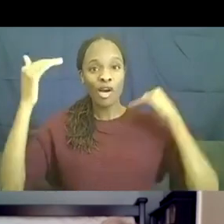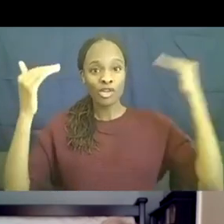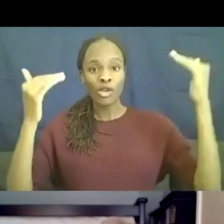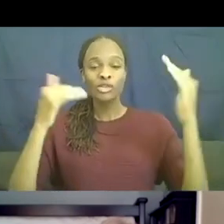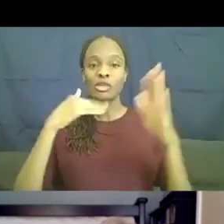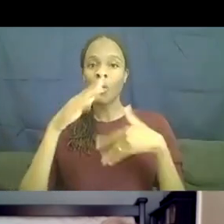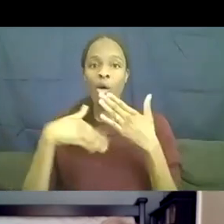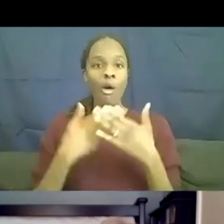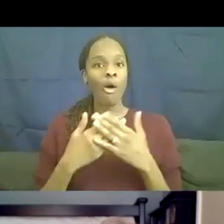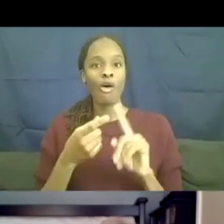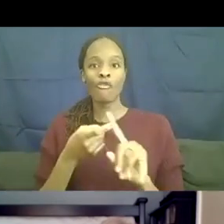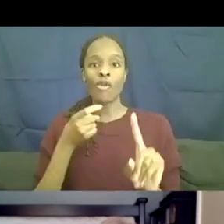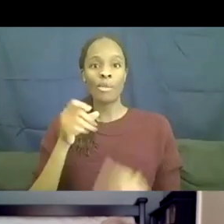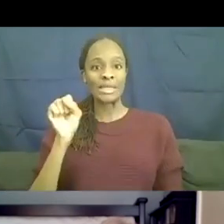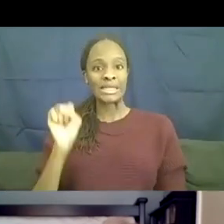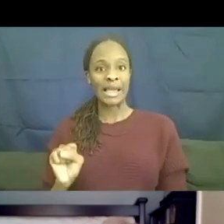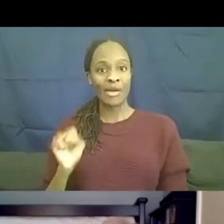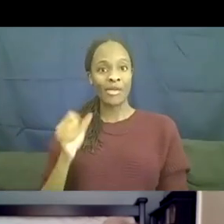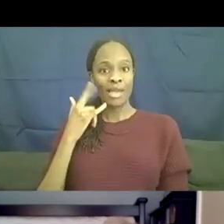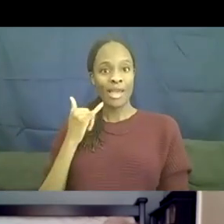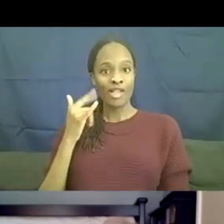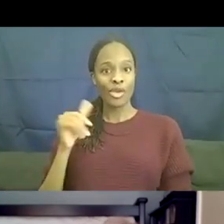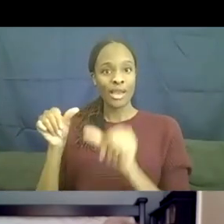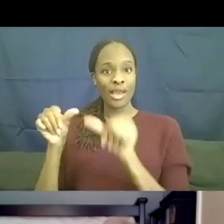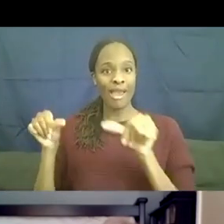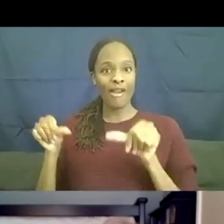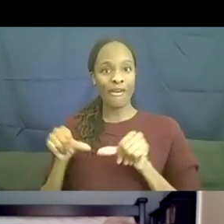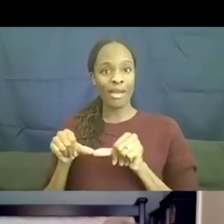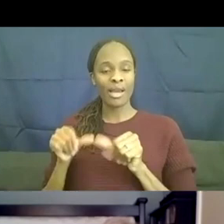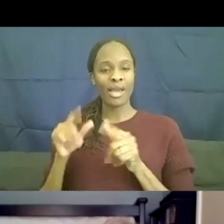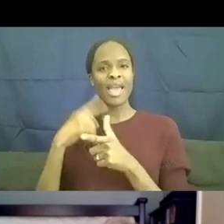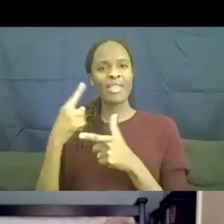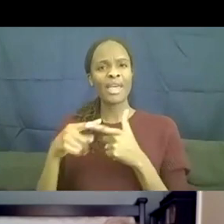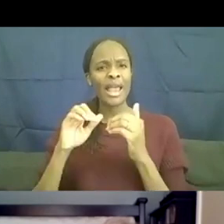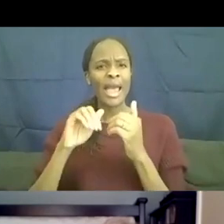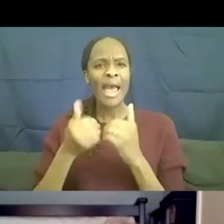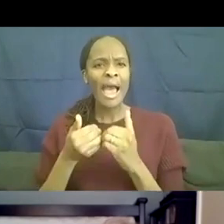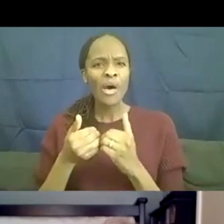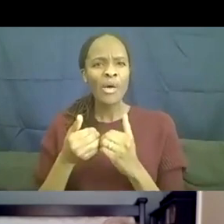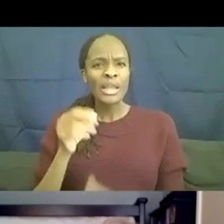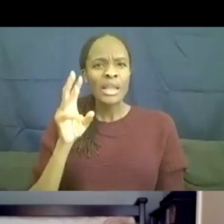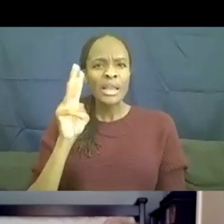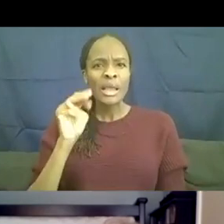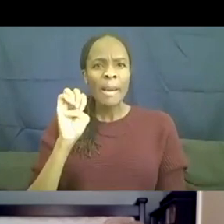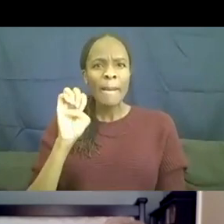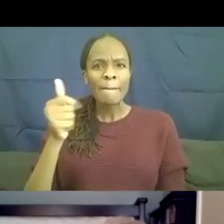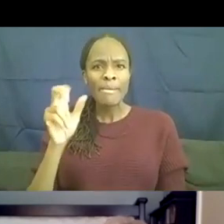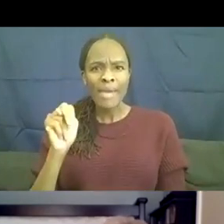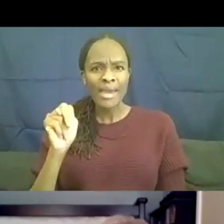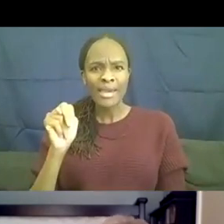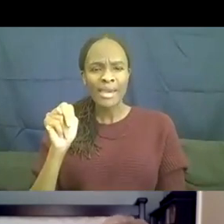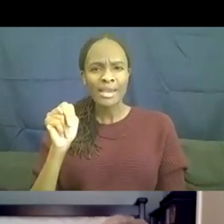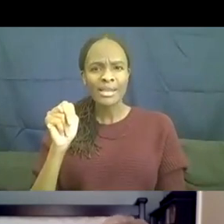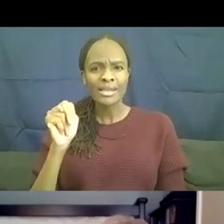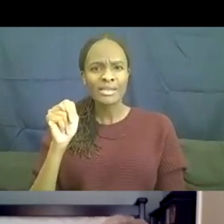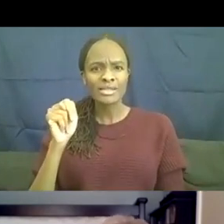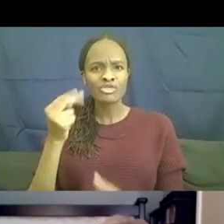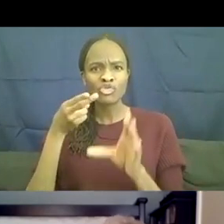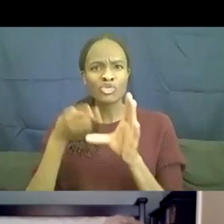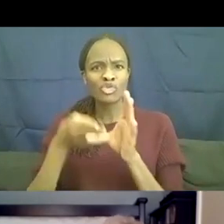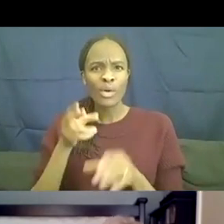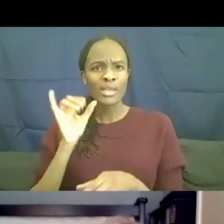area. And then how did Megan end up in the series? Cause she wasn't part of the Southern California community.